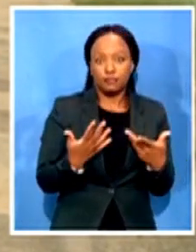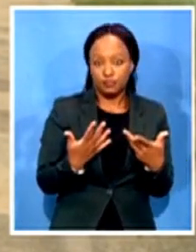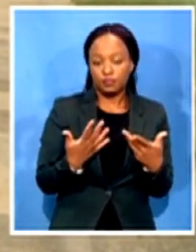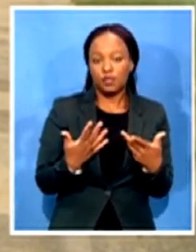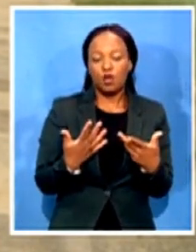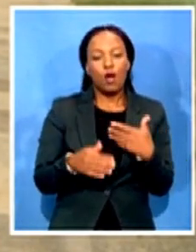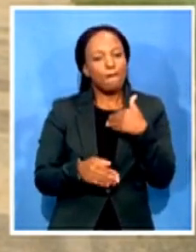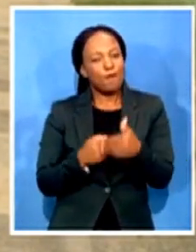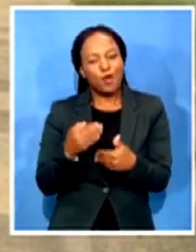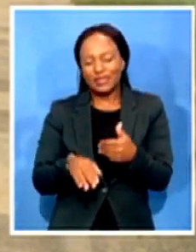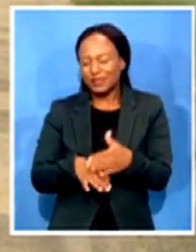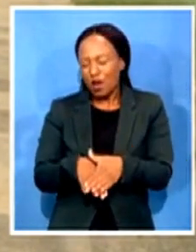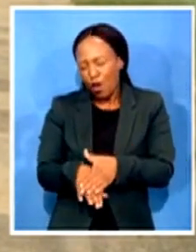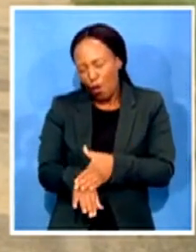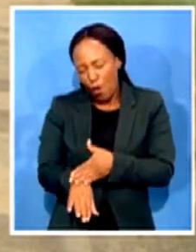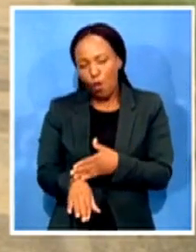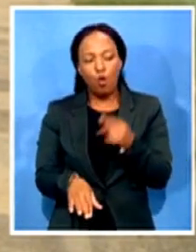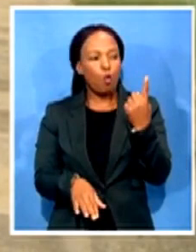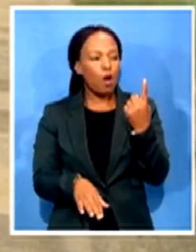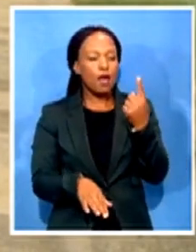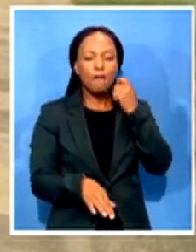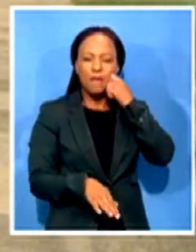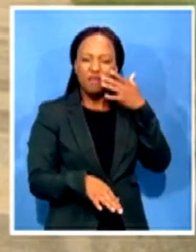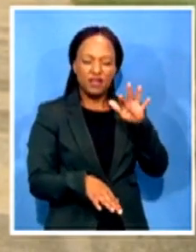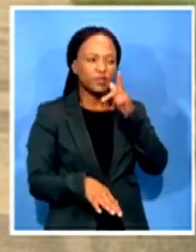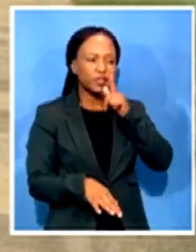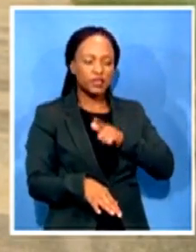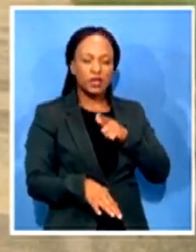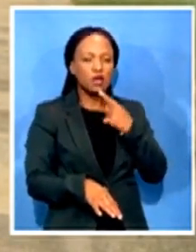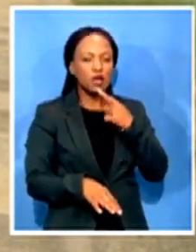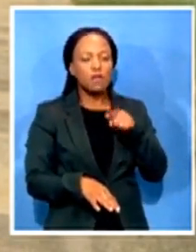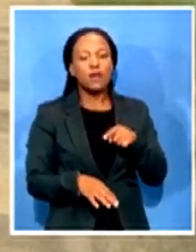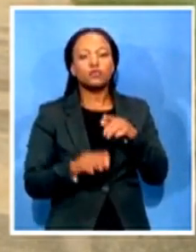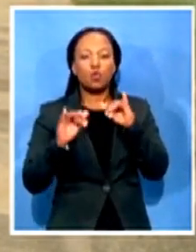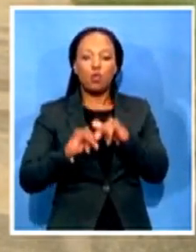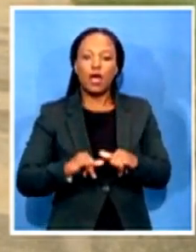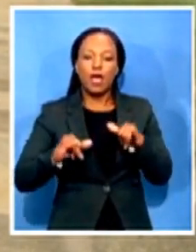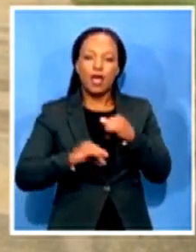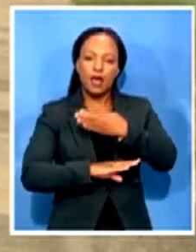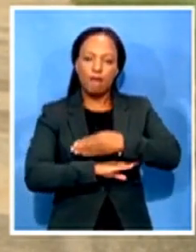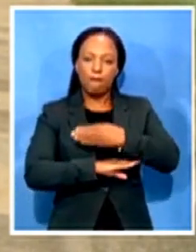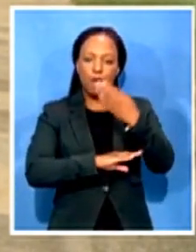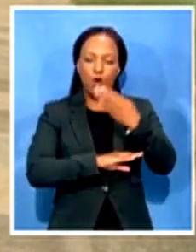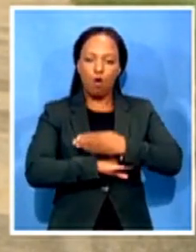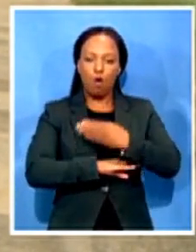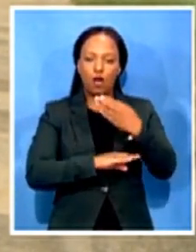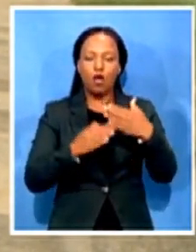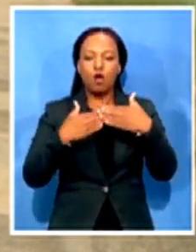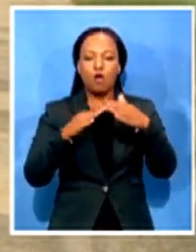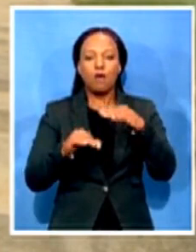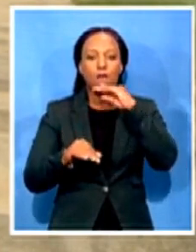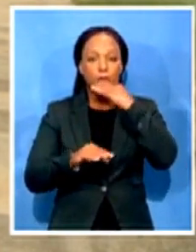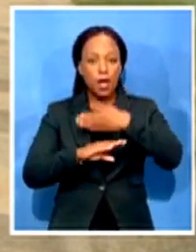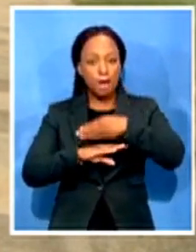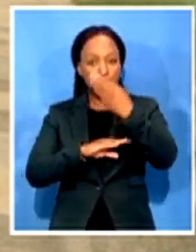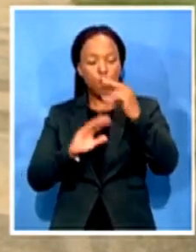that he had to wait for the border to open after it opened it didn't open at 8 or 7 o'clock in the morning it opened